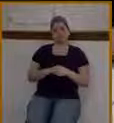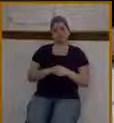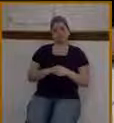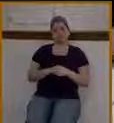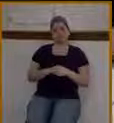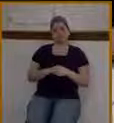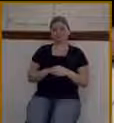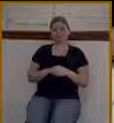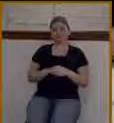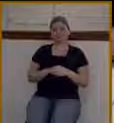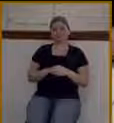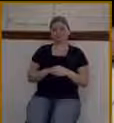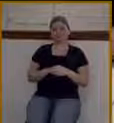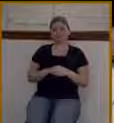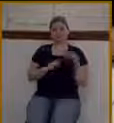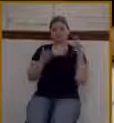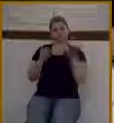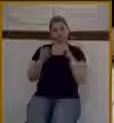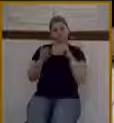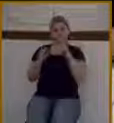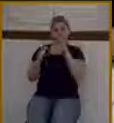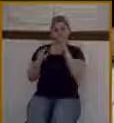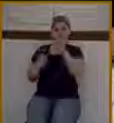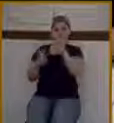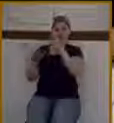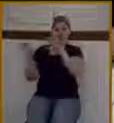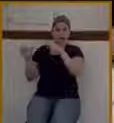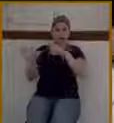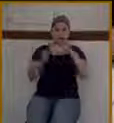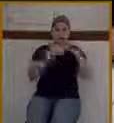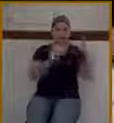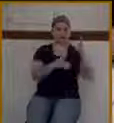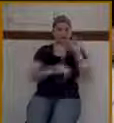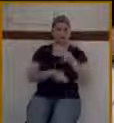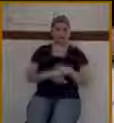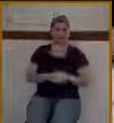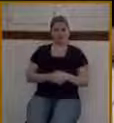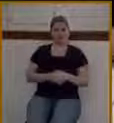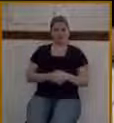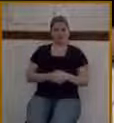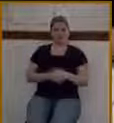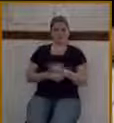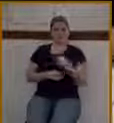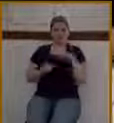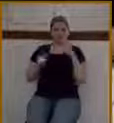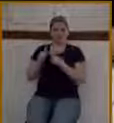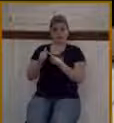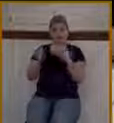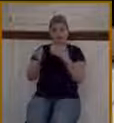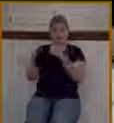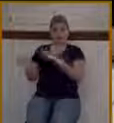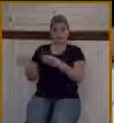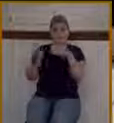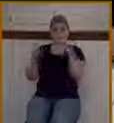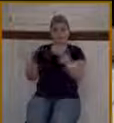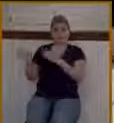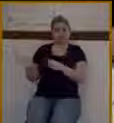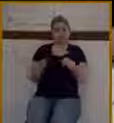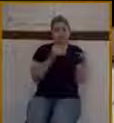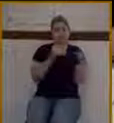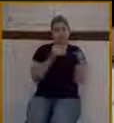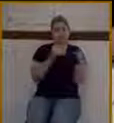and we'll look at it in three stages. Well, first of all, I call it the preparation, and that is when